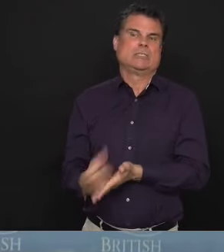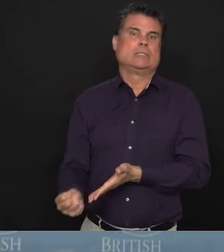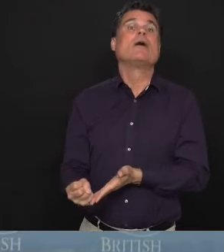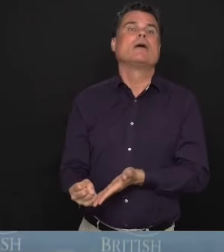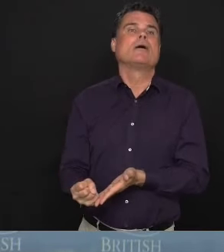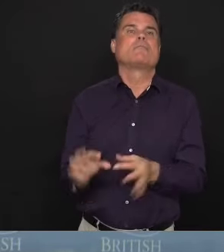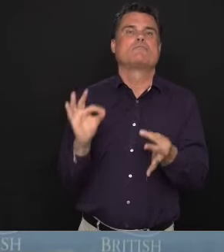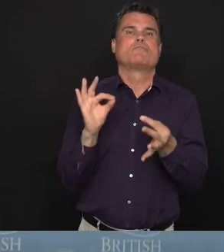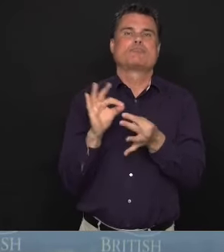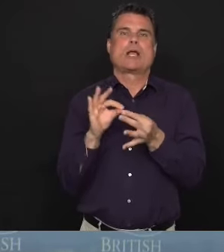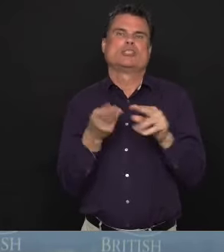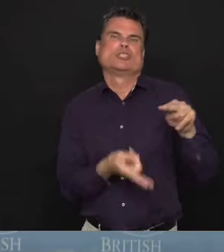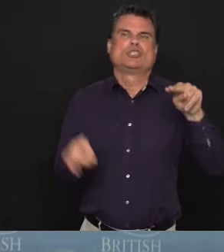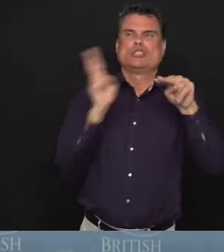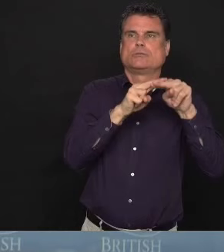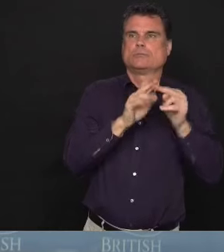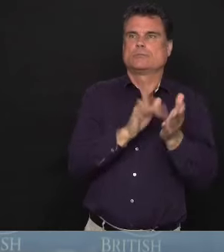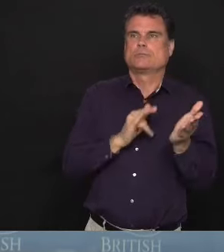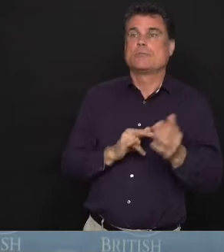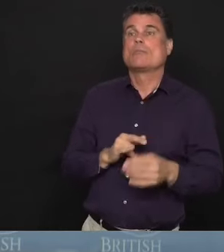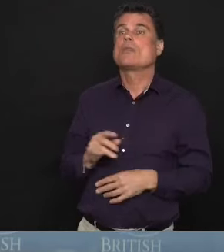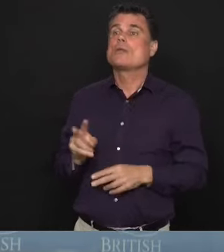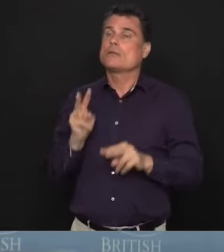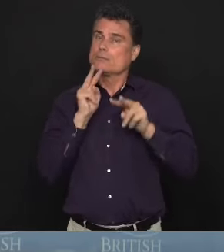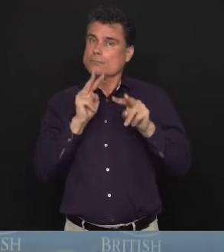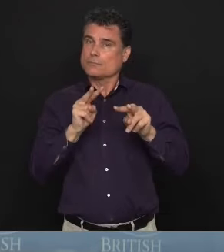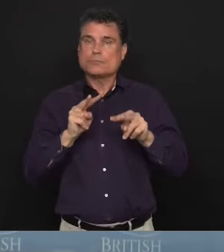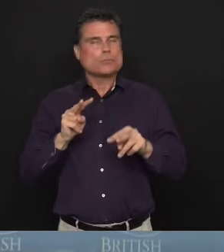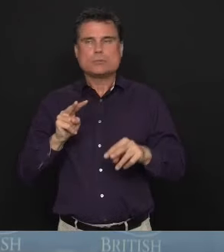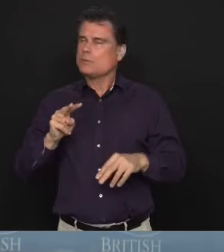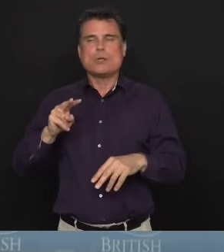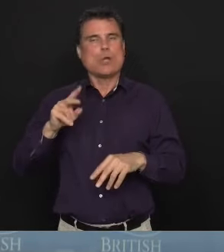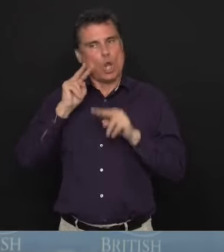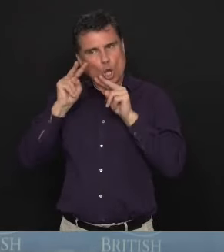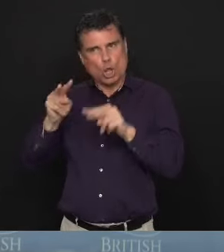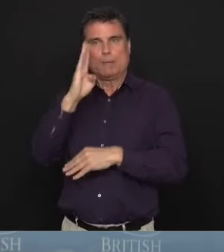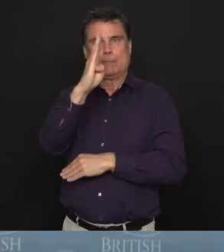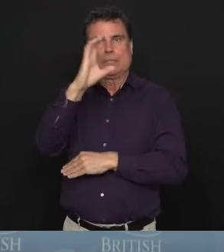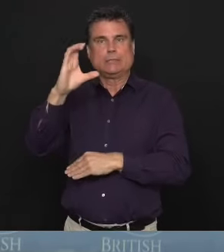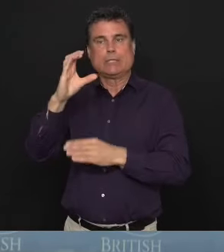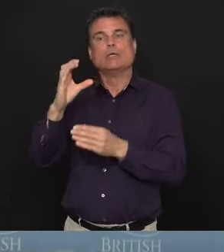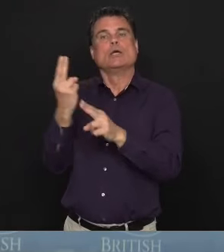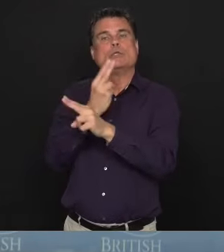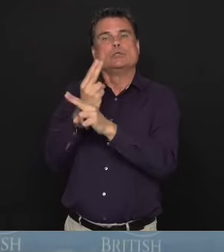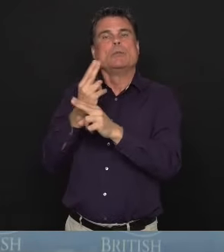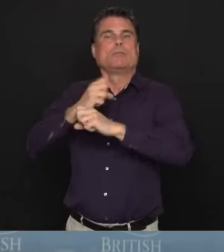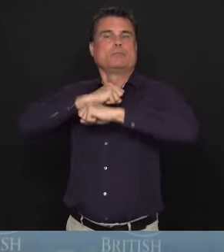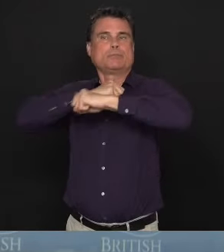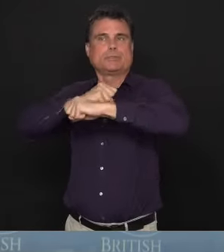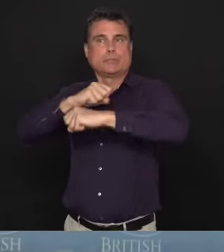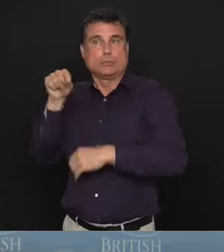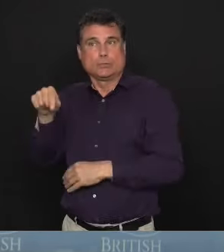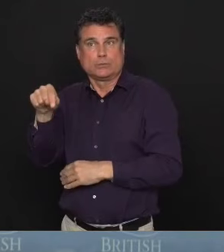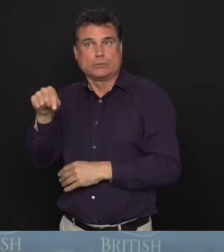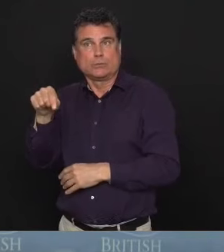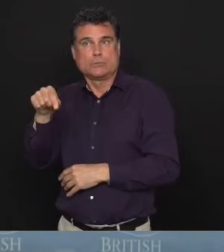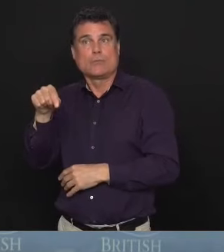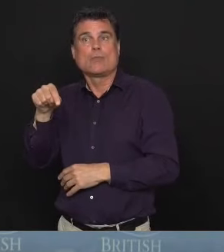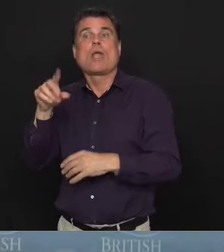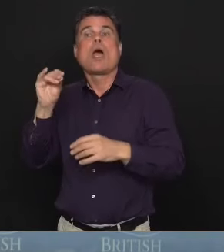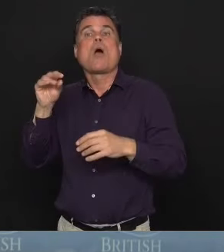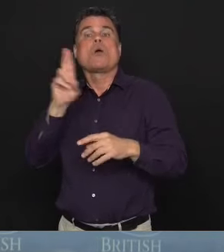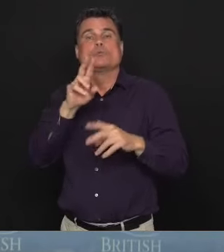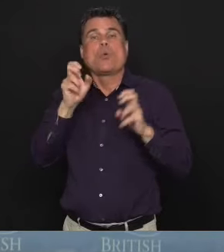BC is able to determine and to monitor. Along with the retail council of British Columbia, for example,